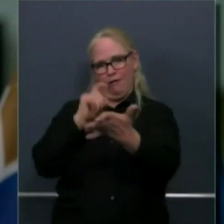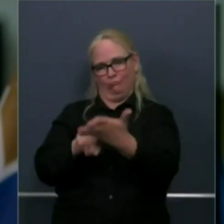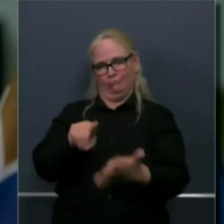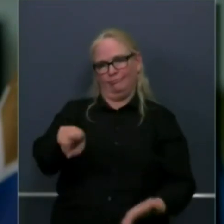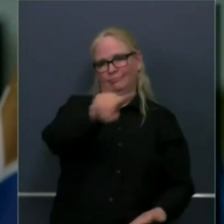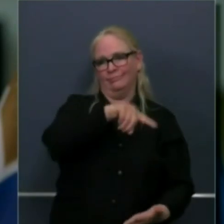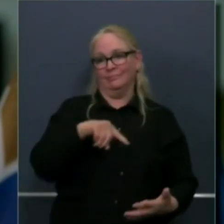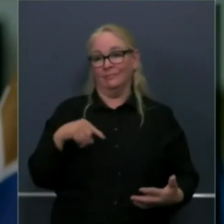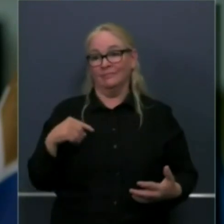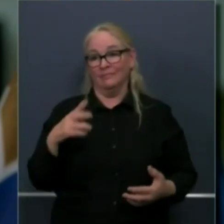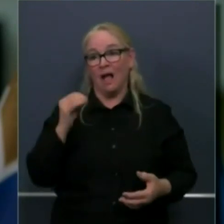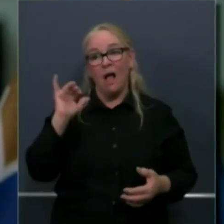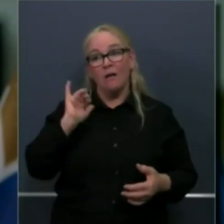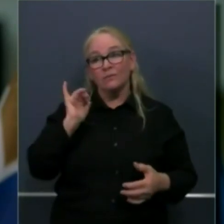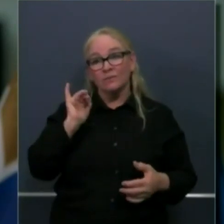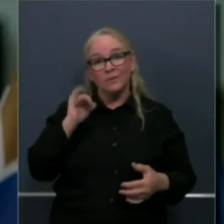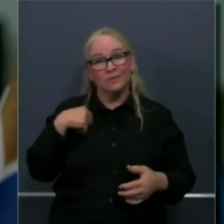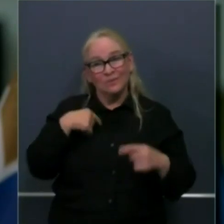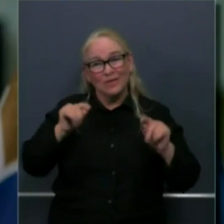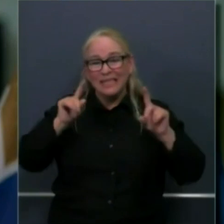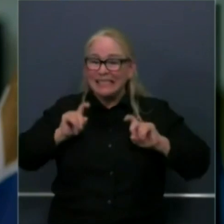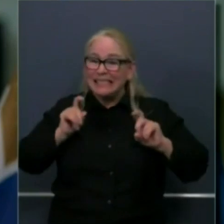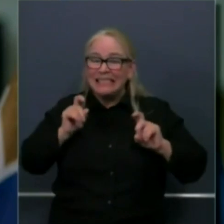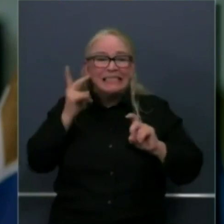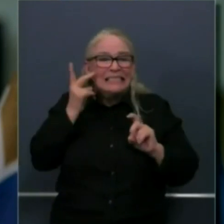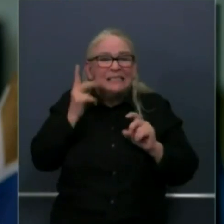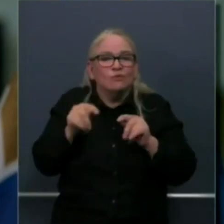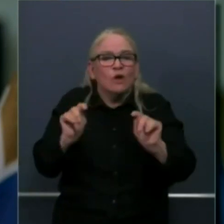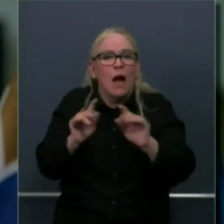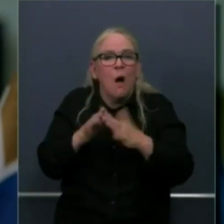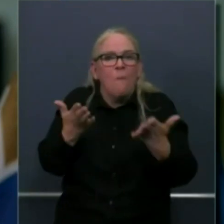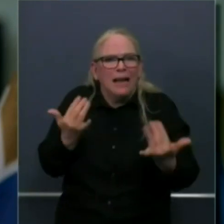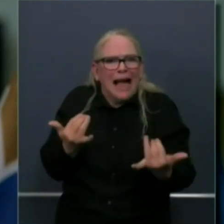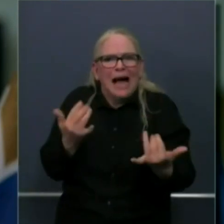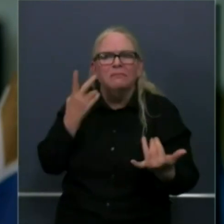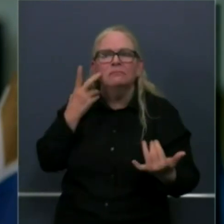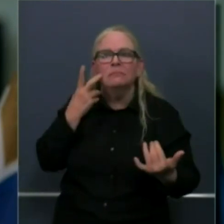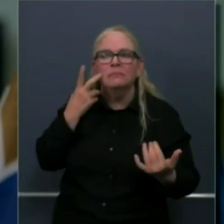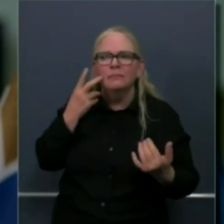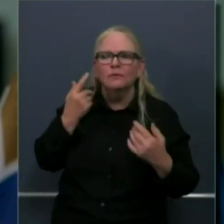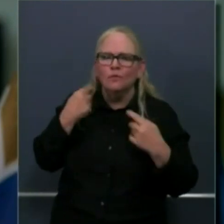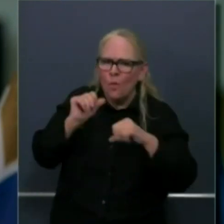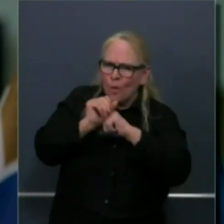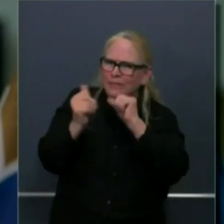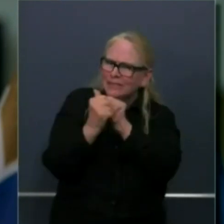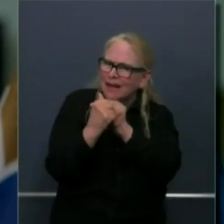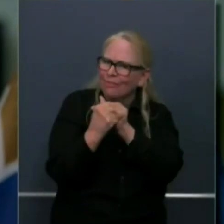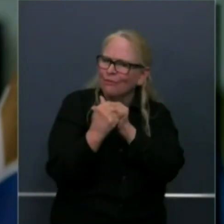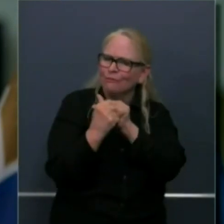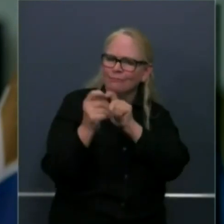how far we can go and how closely we need to work together to continue to modify into the future.